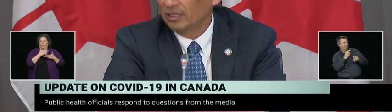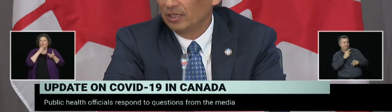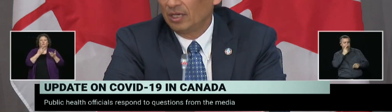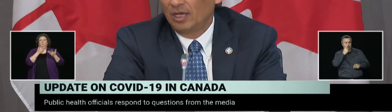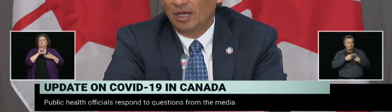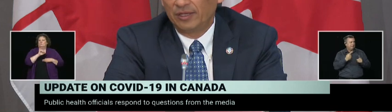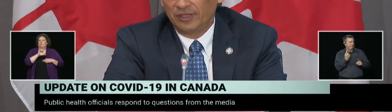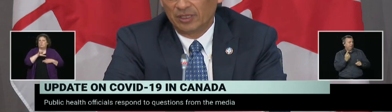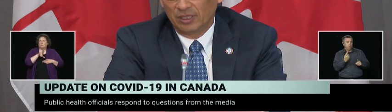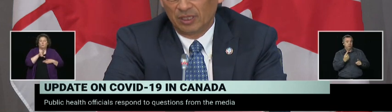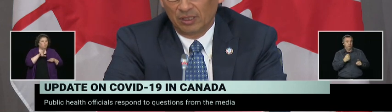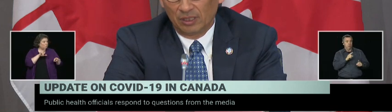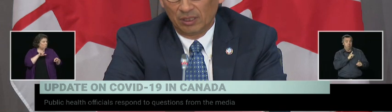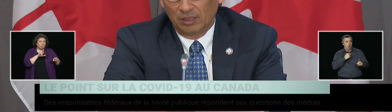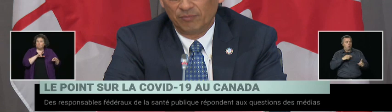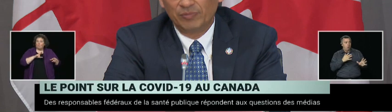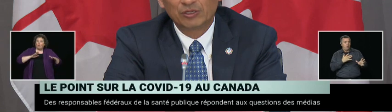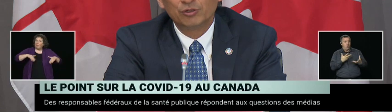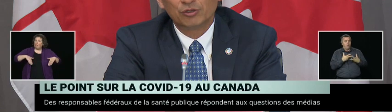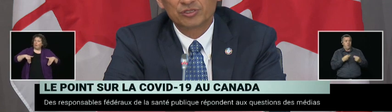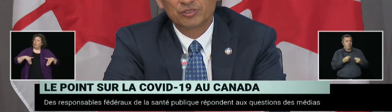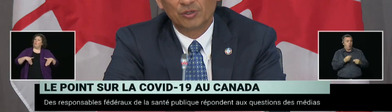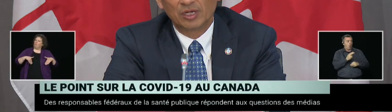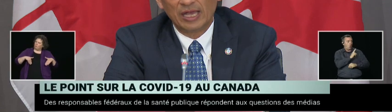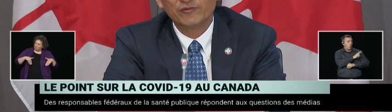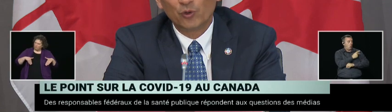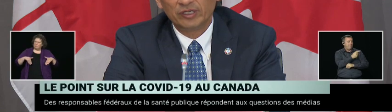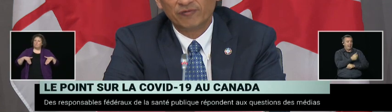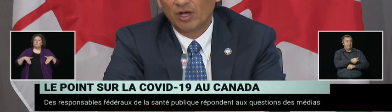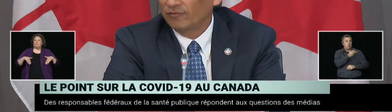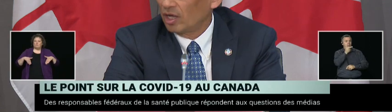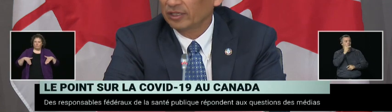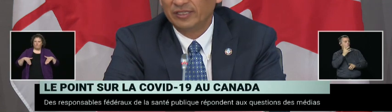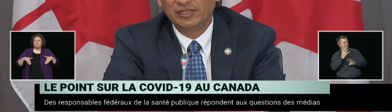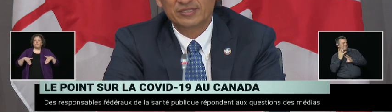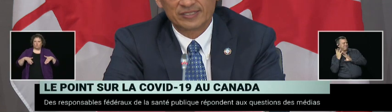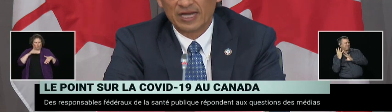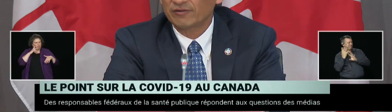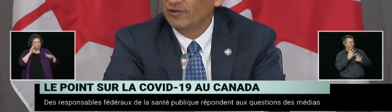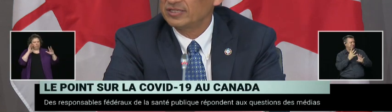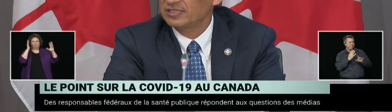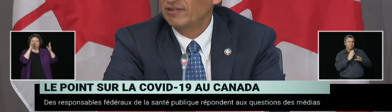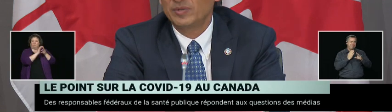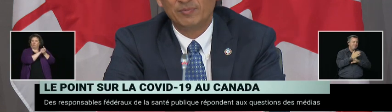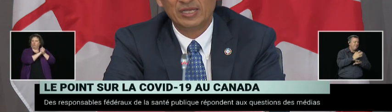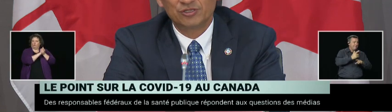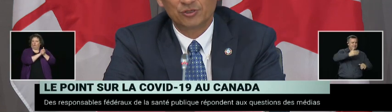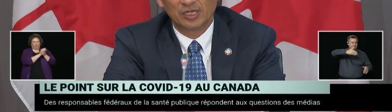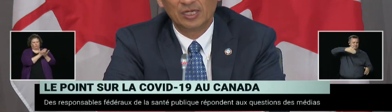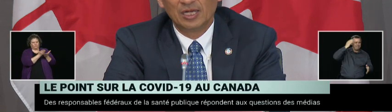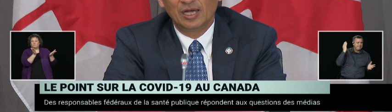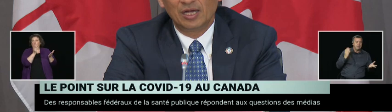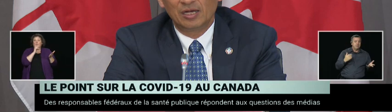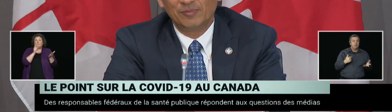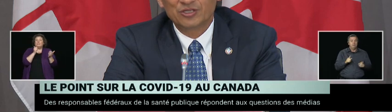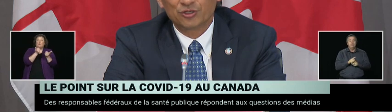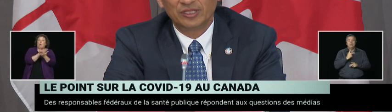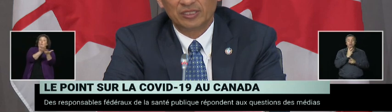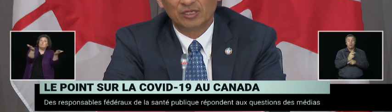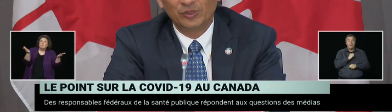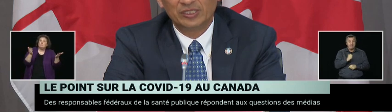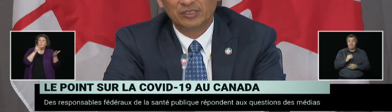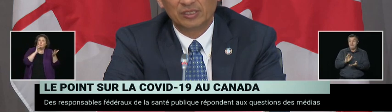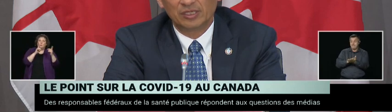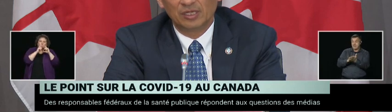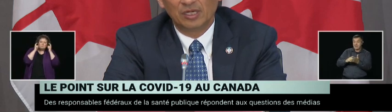think, again, I think a big kudos to everyone involved, all Canadians, the sacrifices that have been made to make